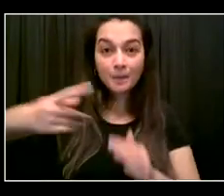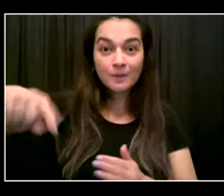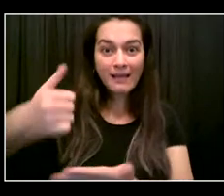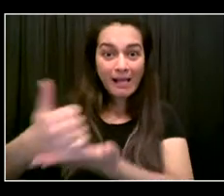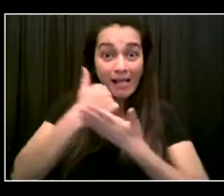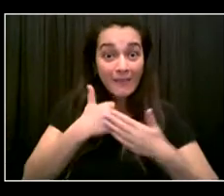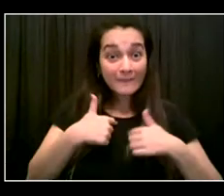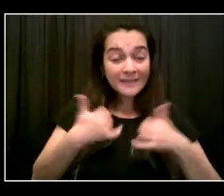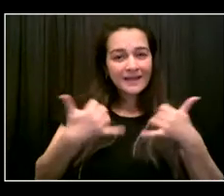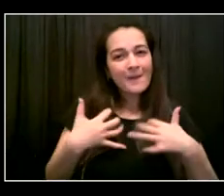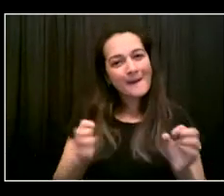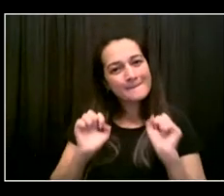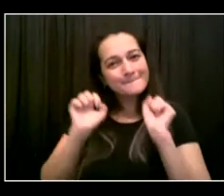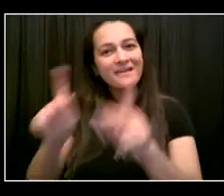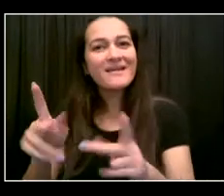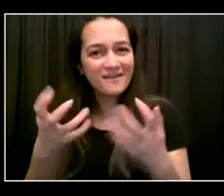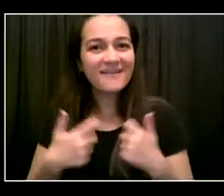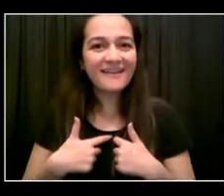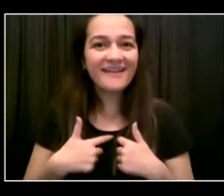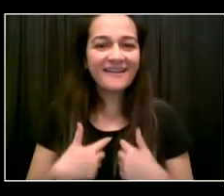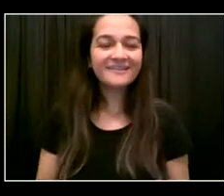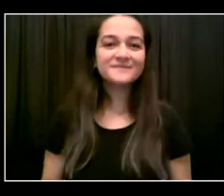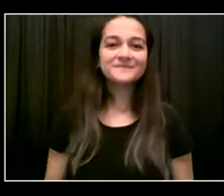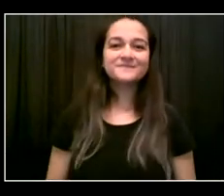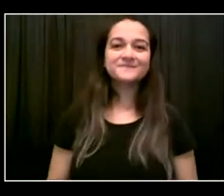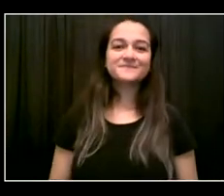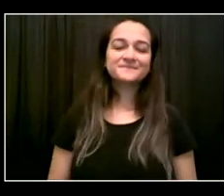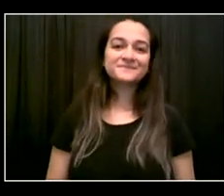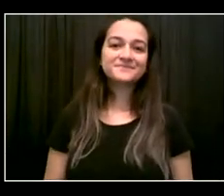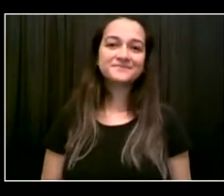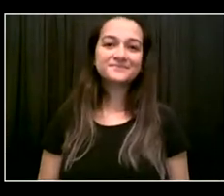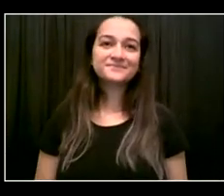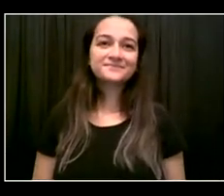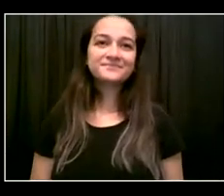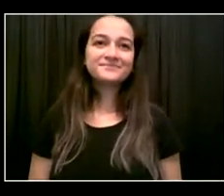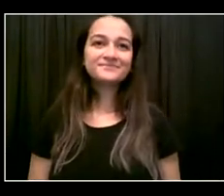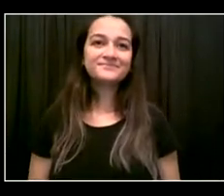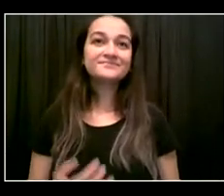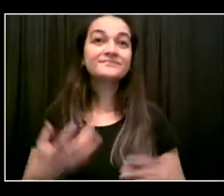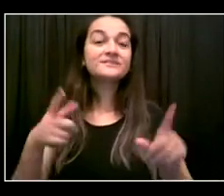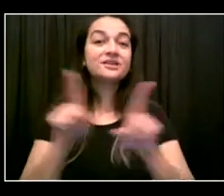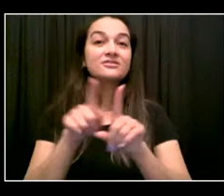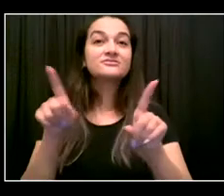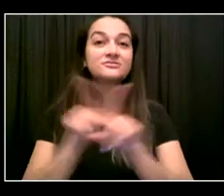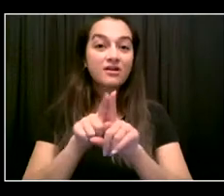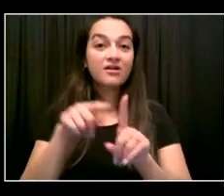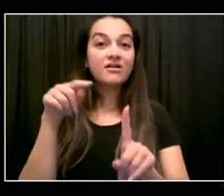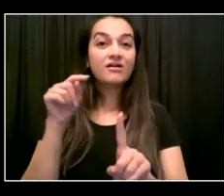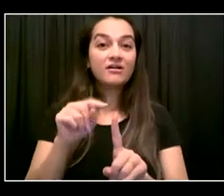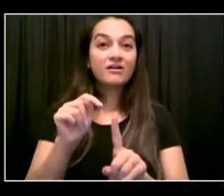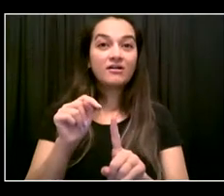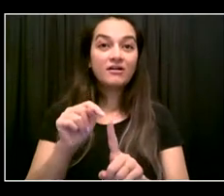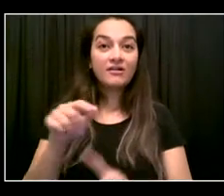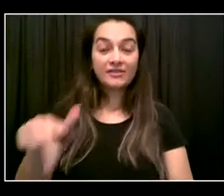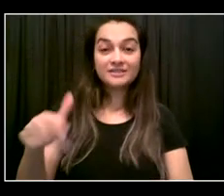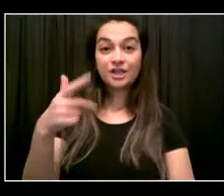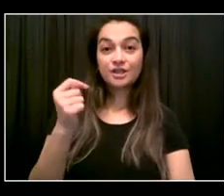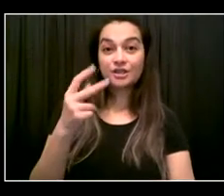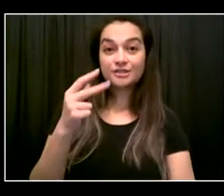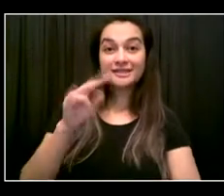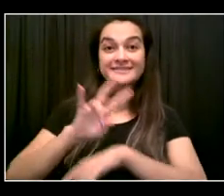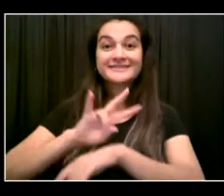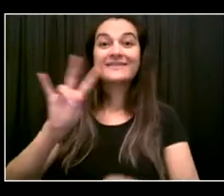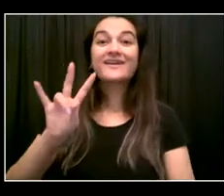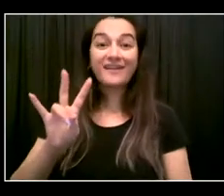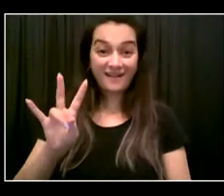event is happening Thursday. This Thursday at 7 o'clock. It starts at 7 o'clock. And the event, July 24th, the first